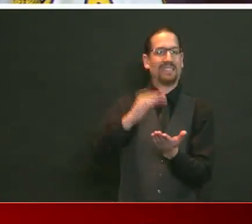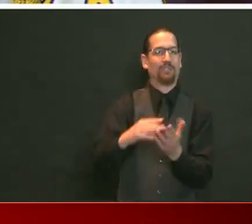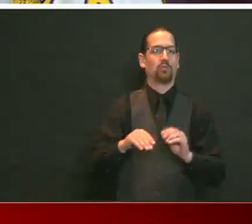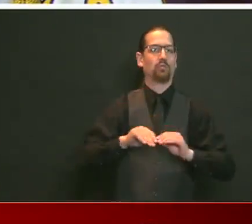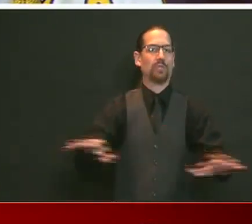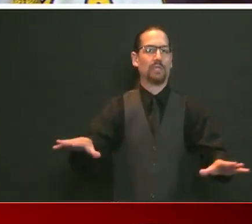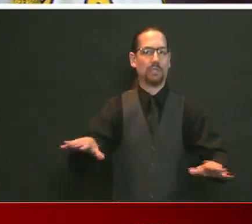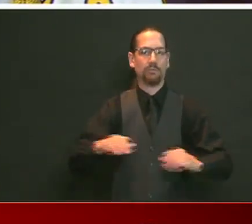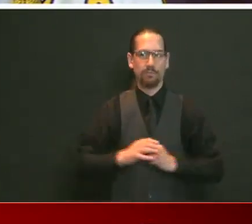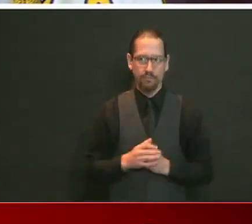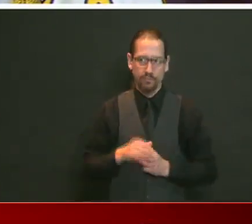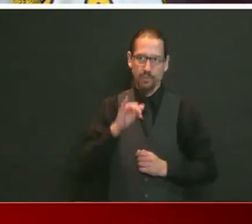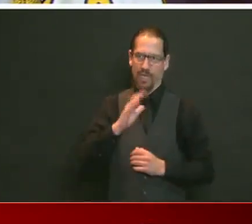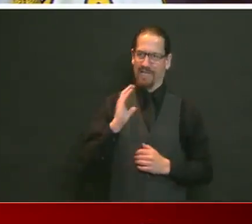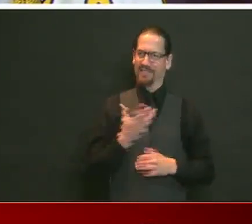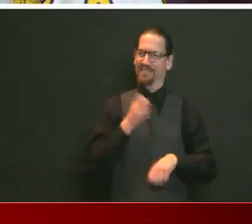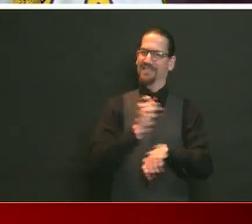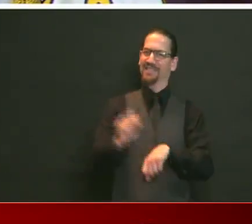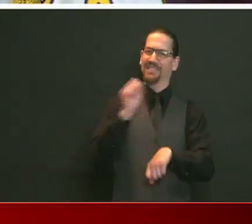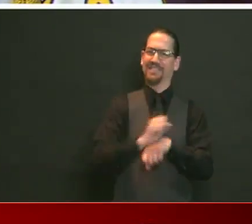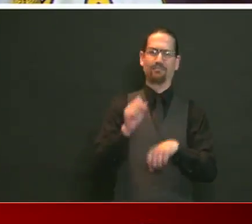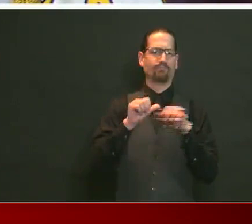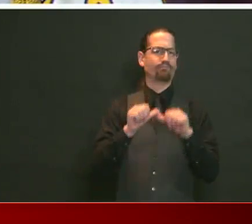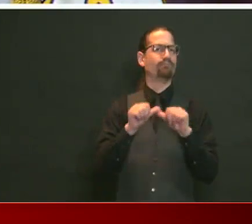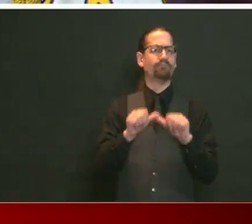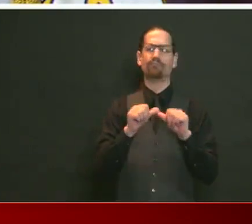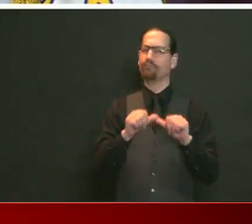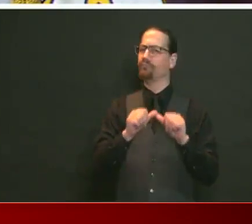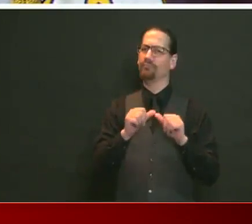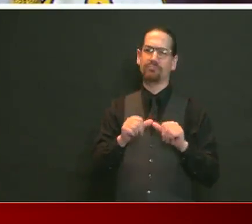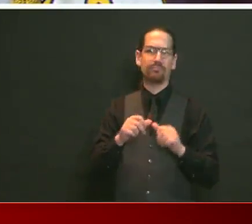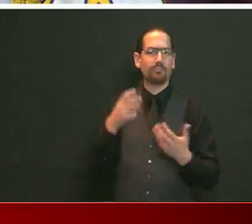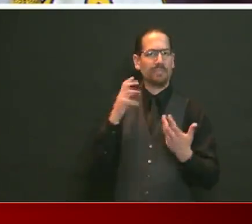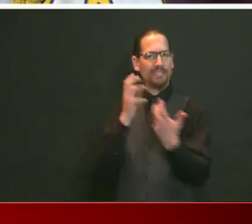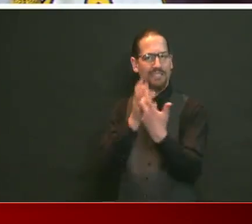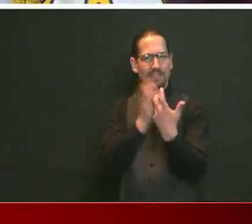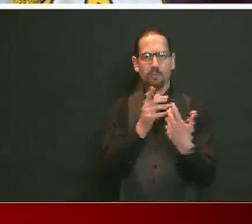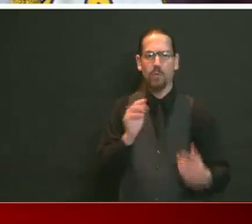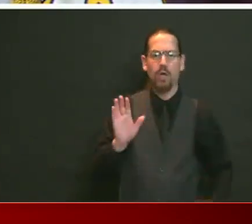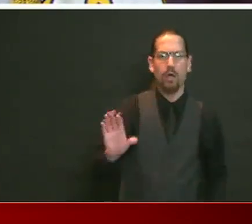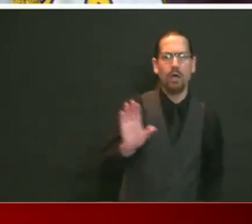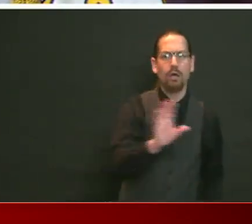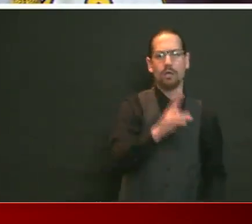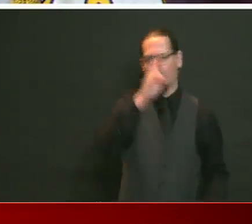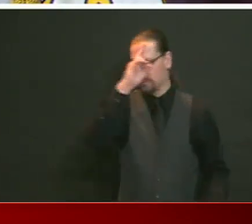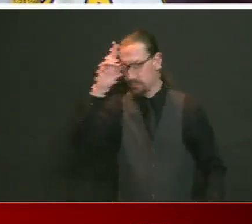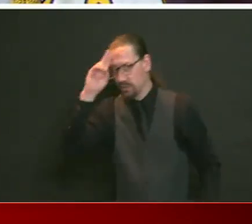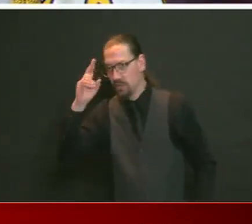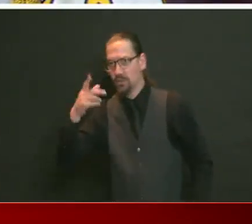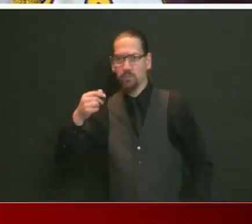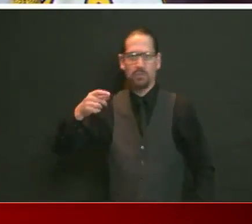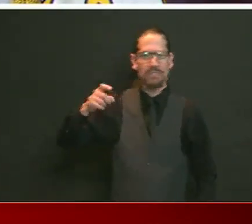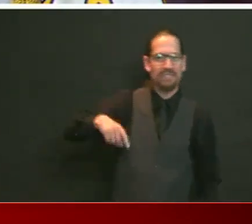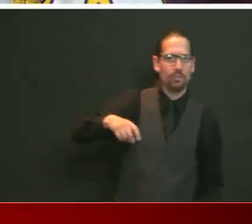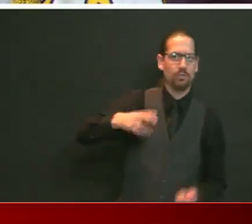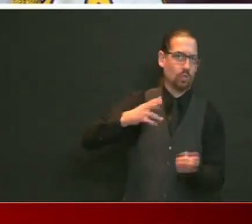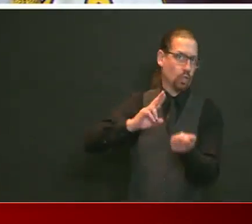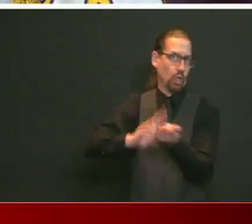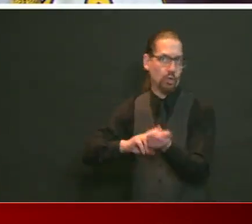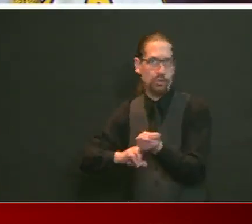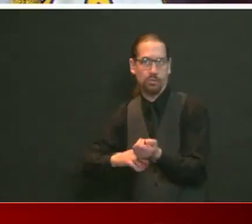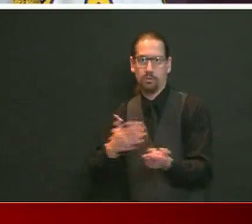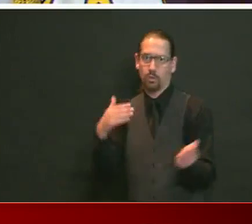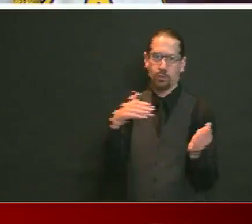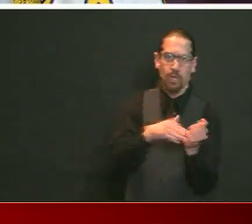work is to, going forward, continue to engage with providers that are able to offer an infrastructure